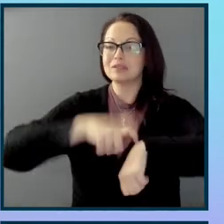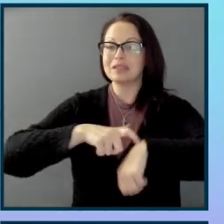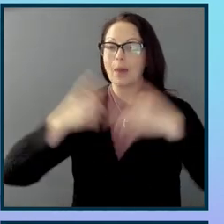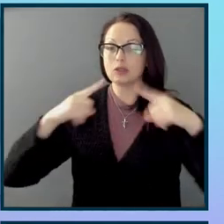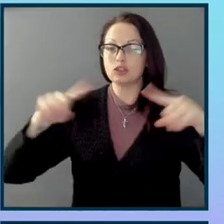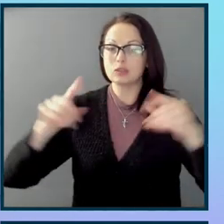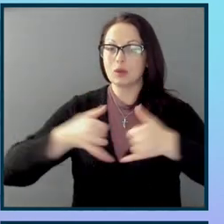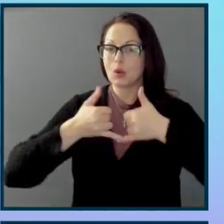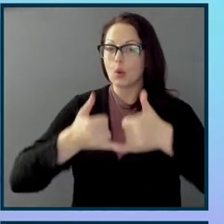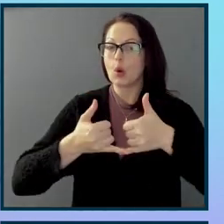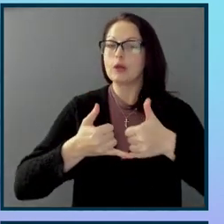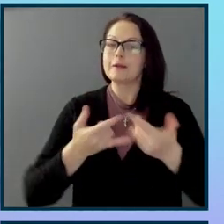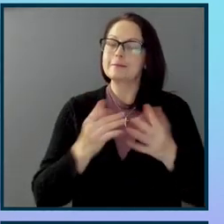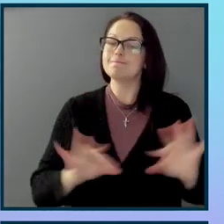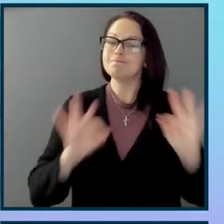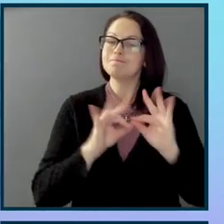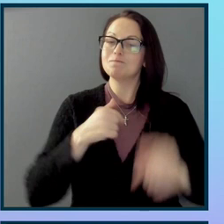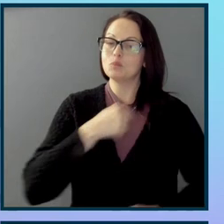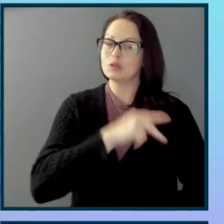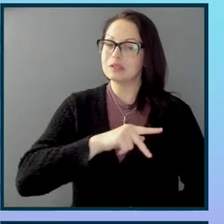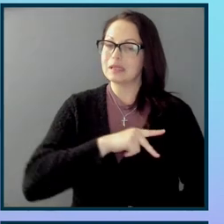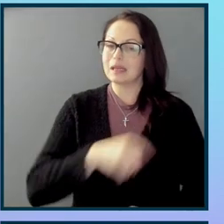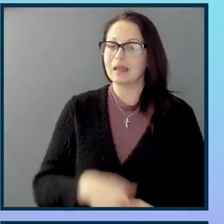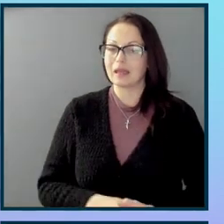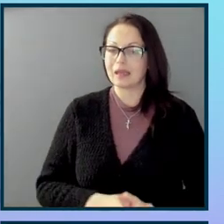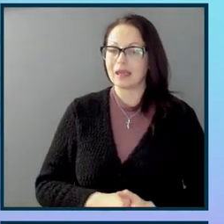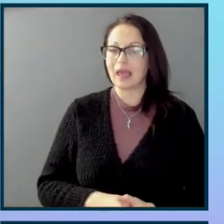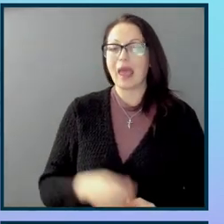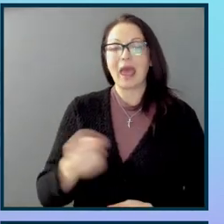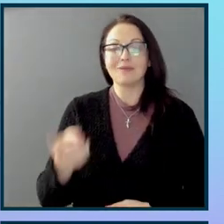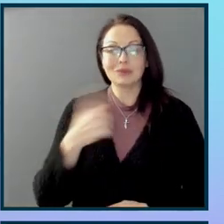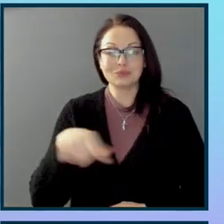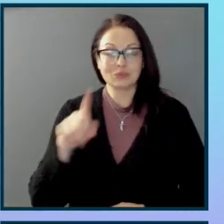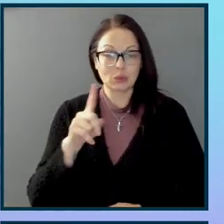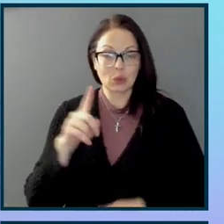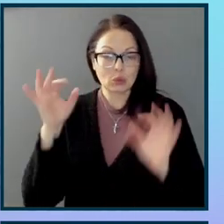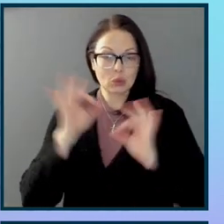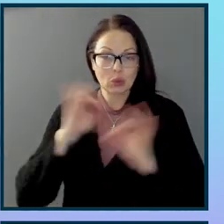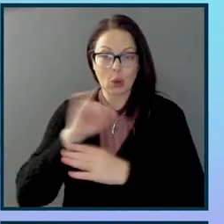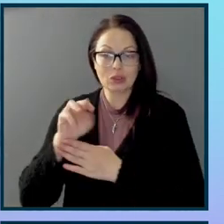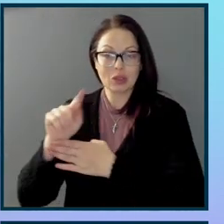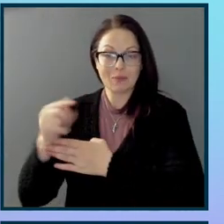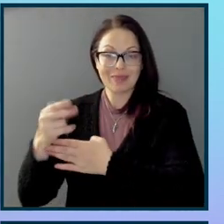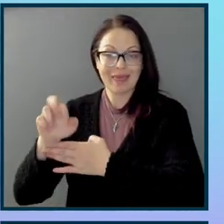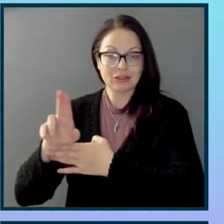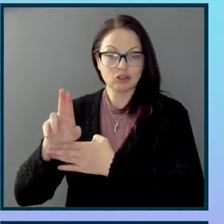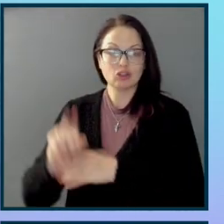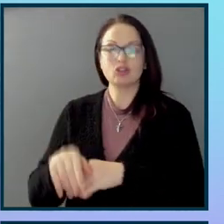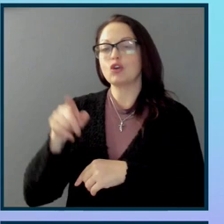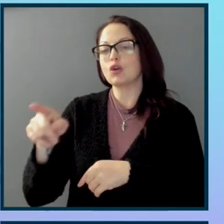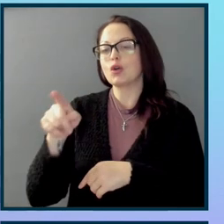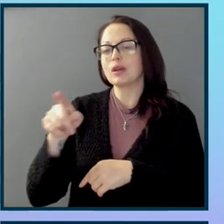to me personally. And for those of you who don't know Jim Thatcher, he was one of those early pioneers of web